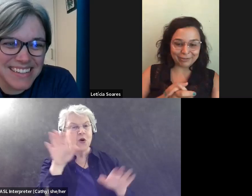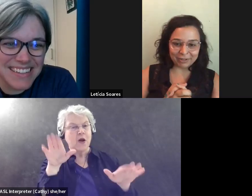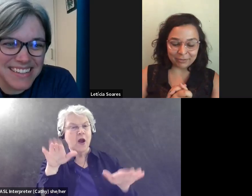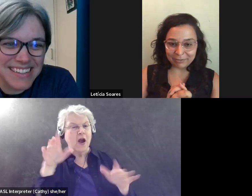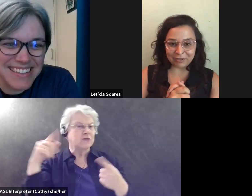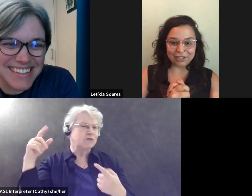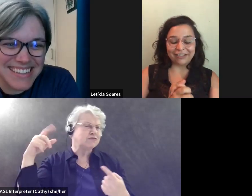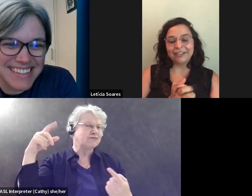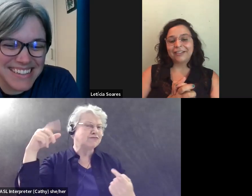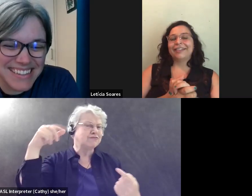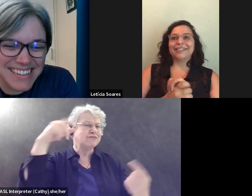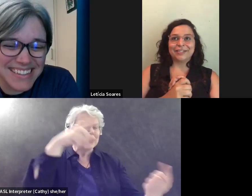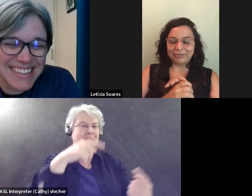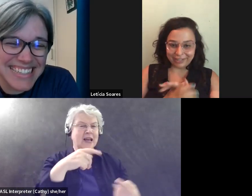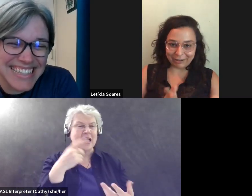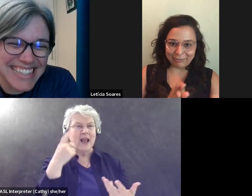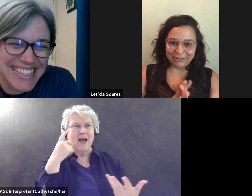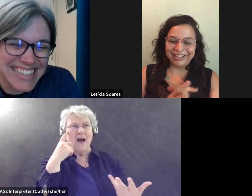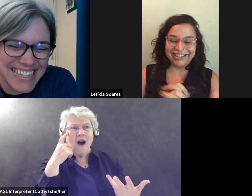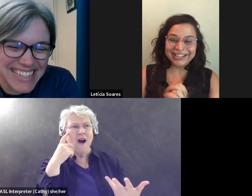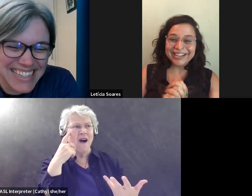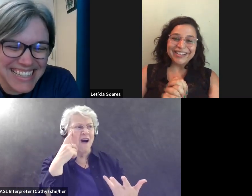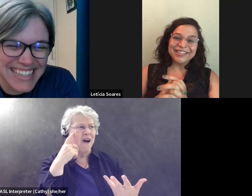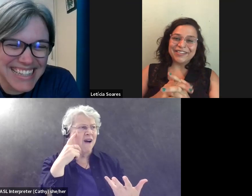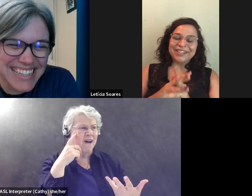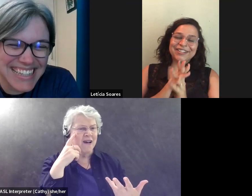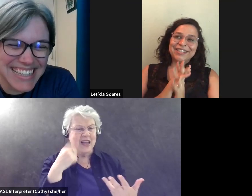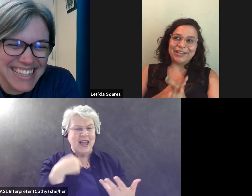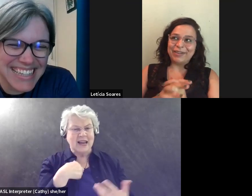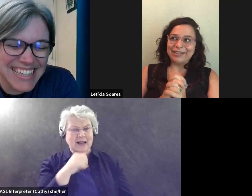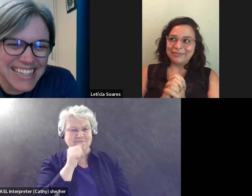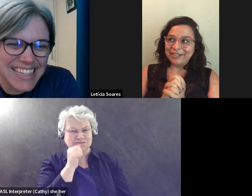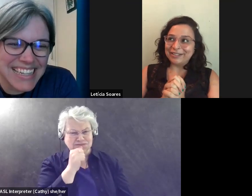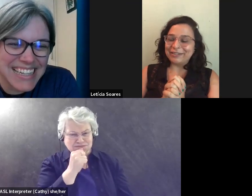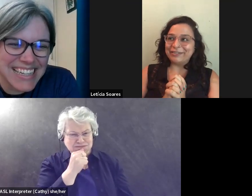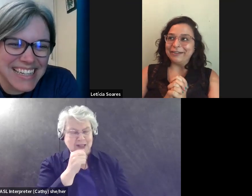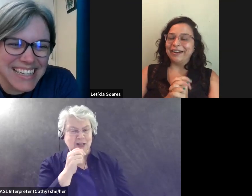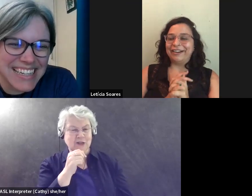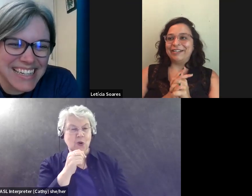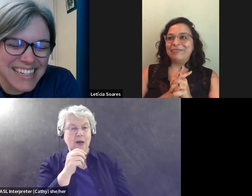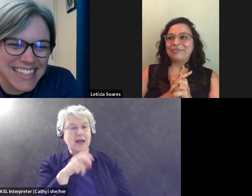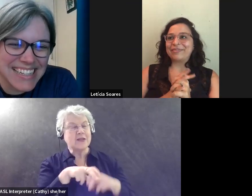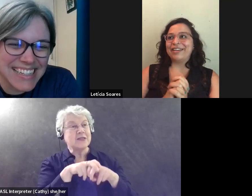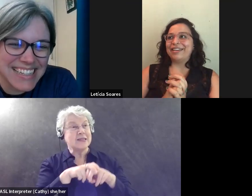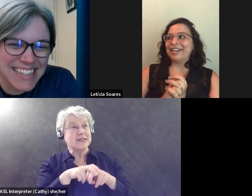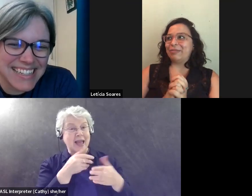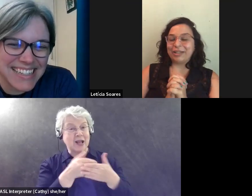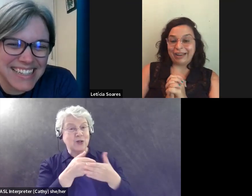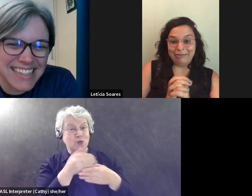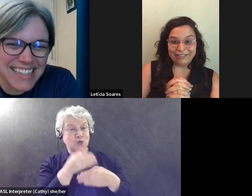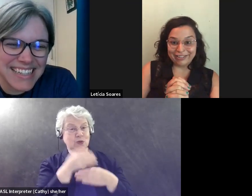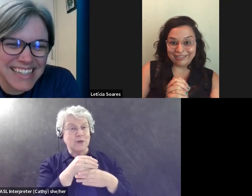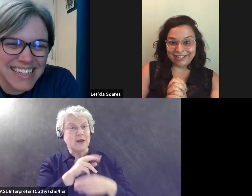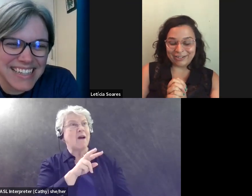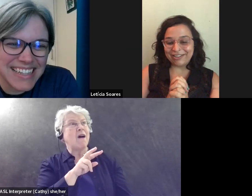God, I've been in this migration. It was so terrible. So I just sat by the window, um, and, and